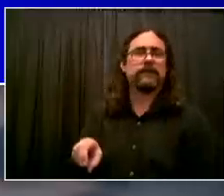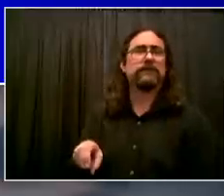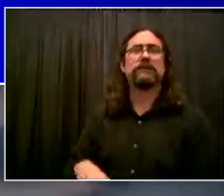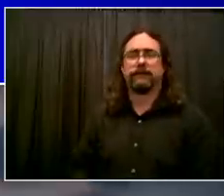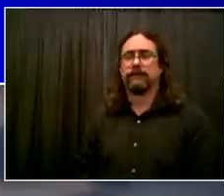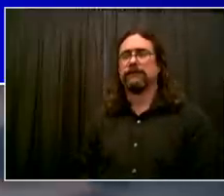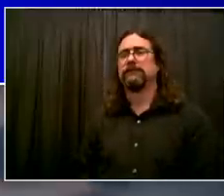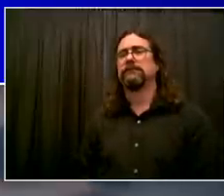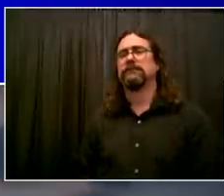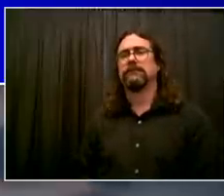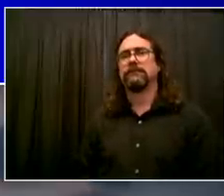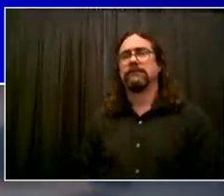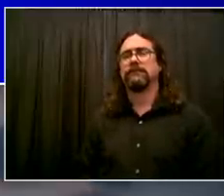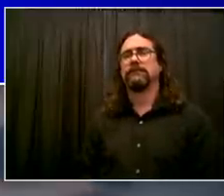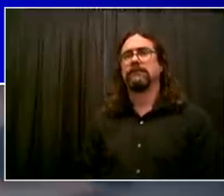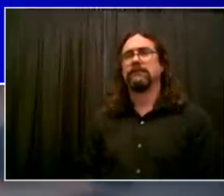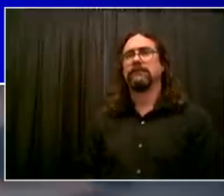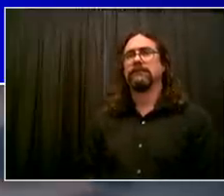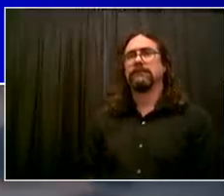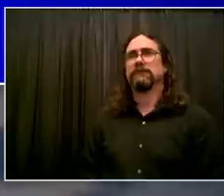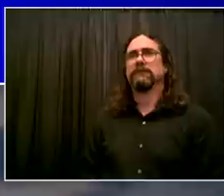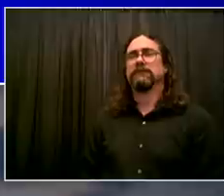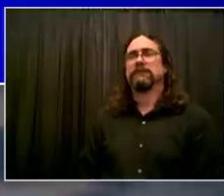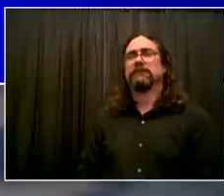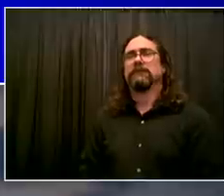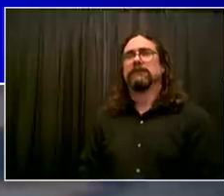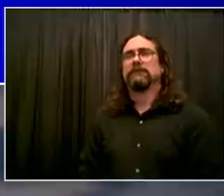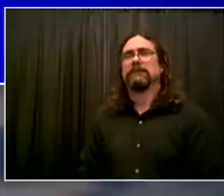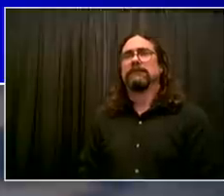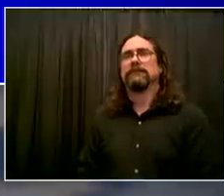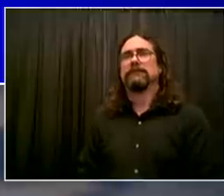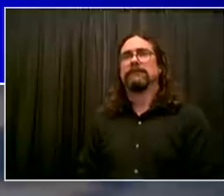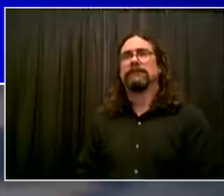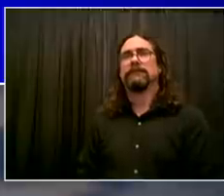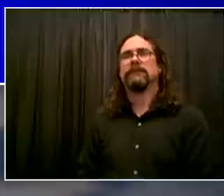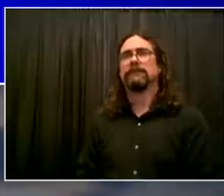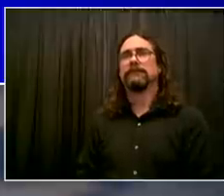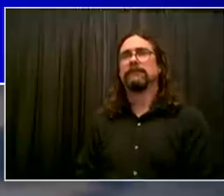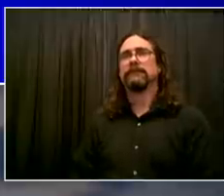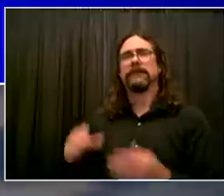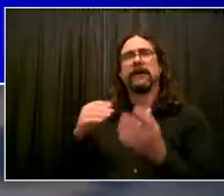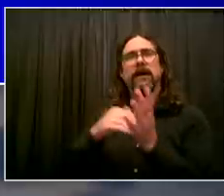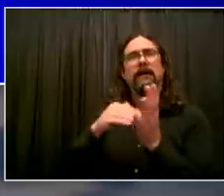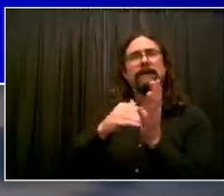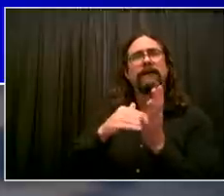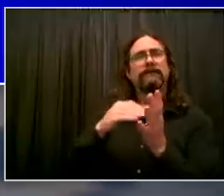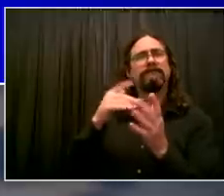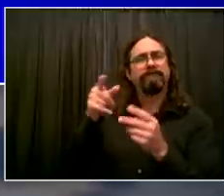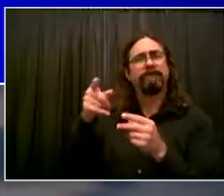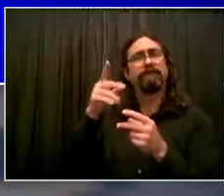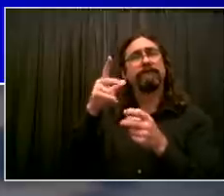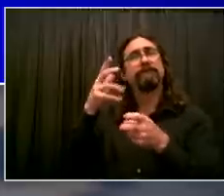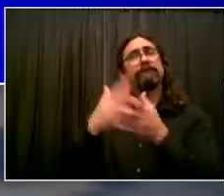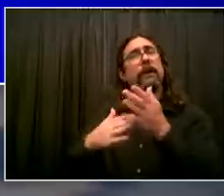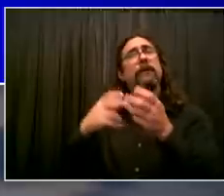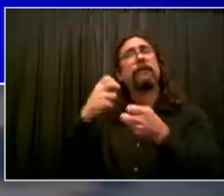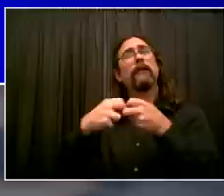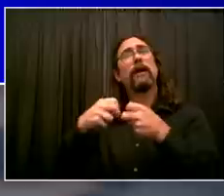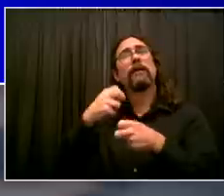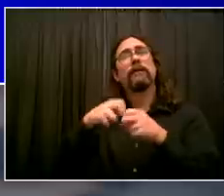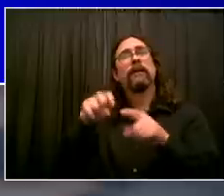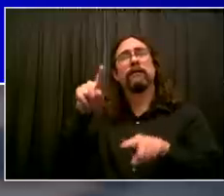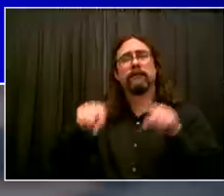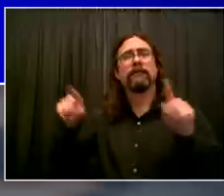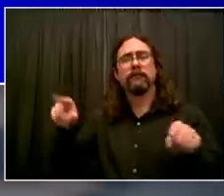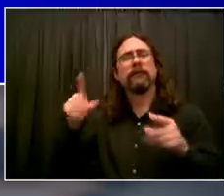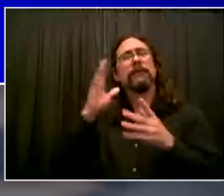system was built for an entirely different reality in terms of climate. We've made some investments, $2 billion investment in the sewer systems in southeast Queens.